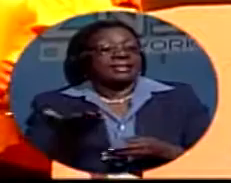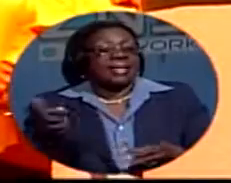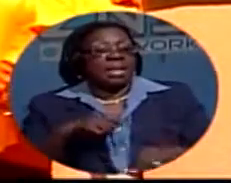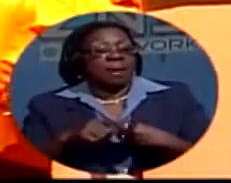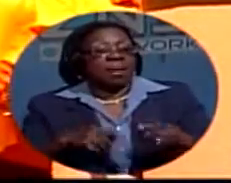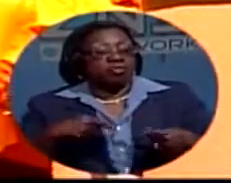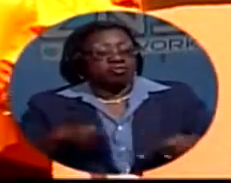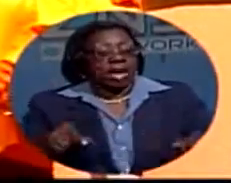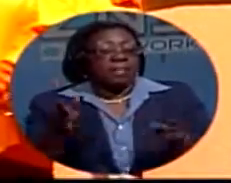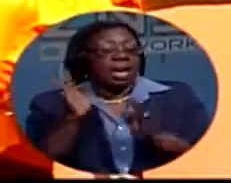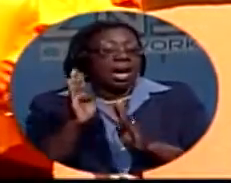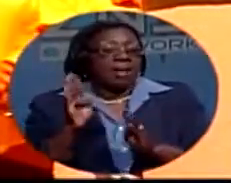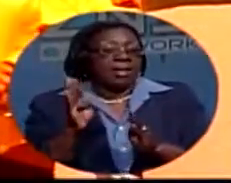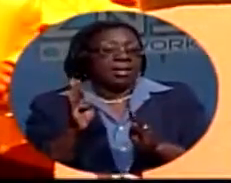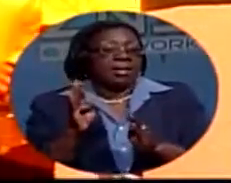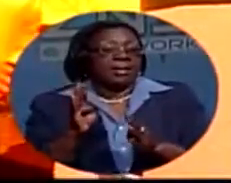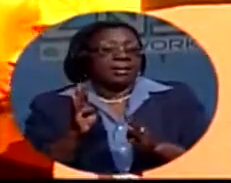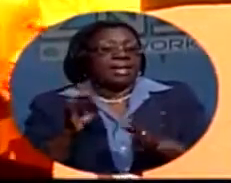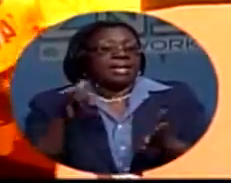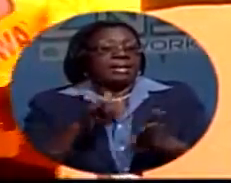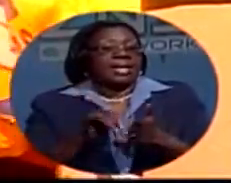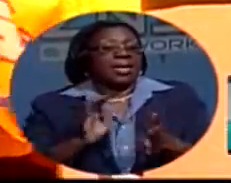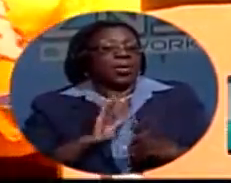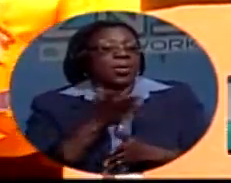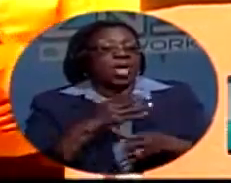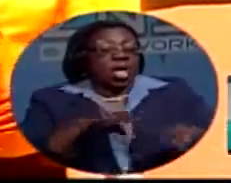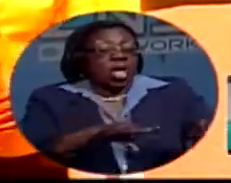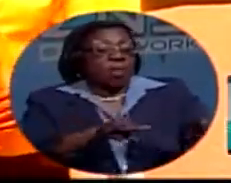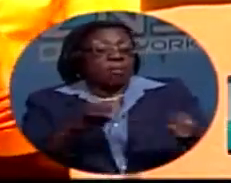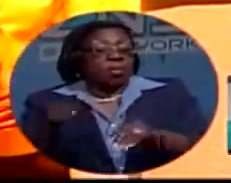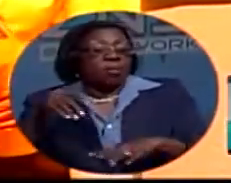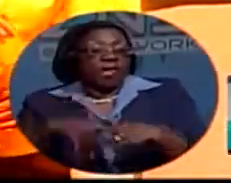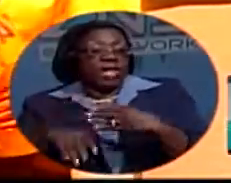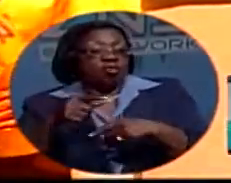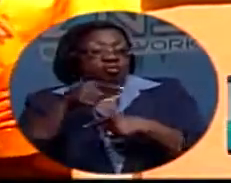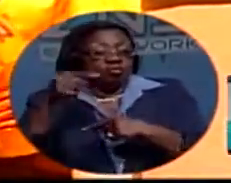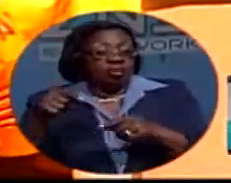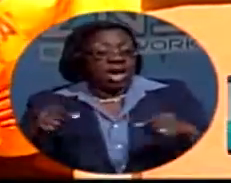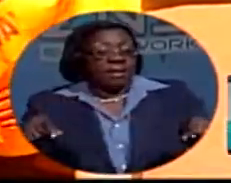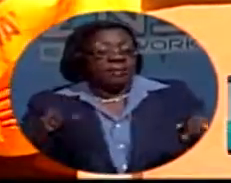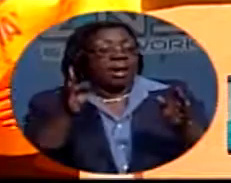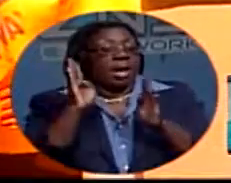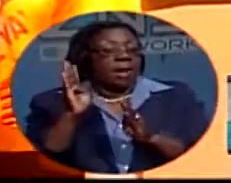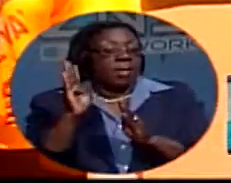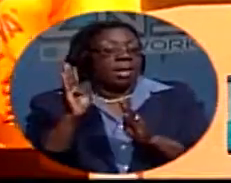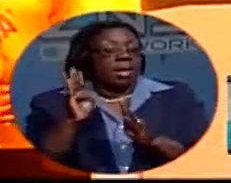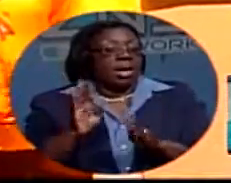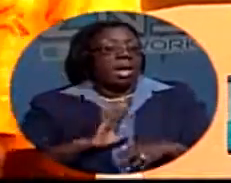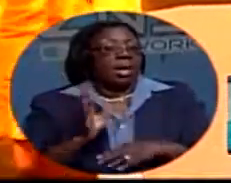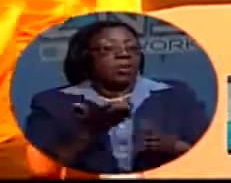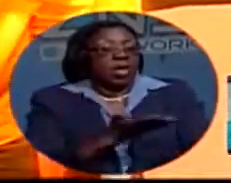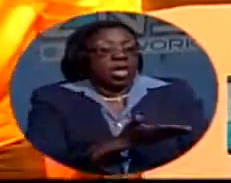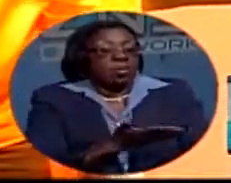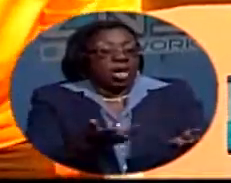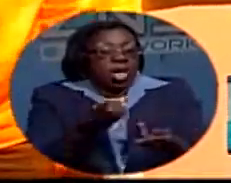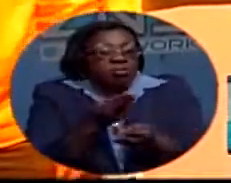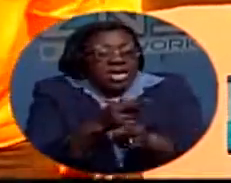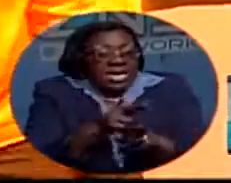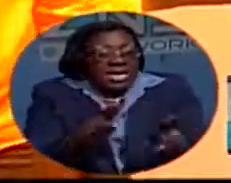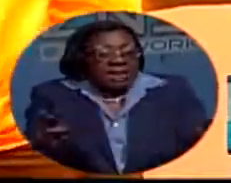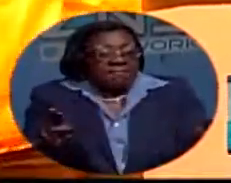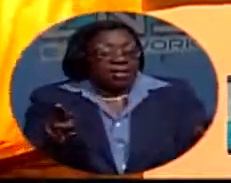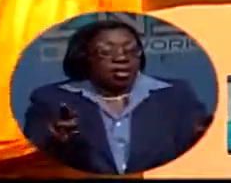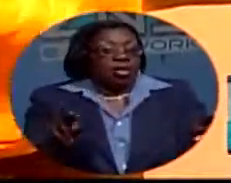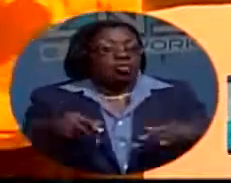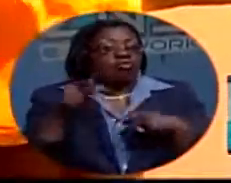Grand Bahama, that we are going to move into Grand Bahama, and we are going to bring relief to Grand Bahama.